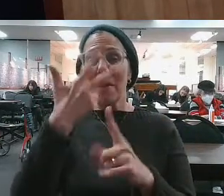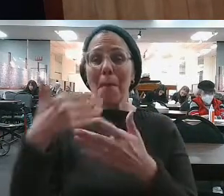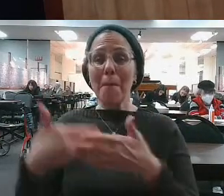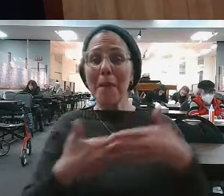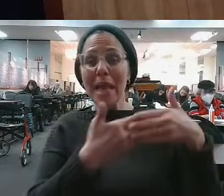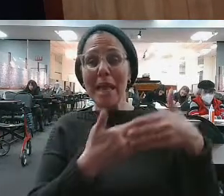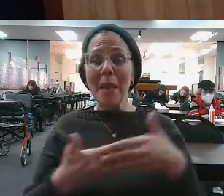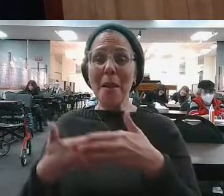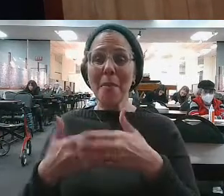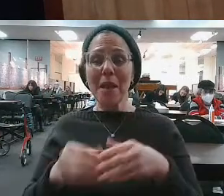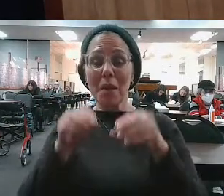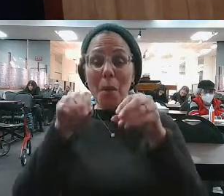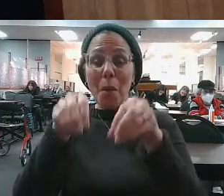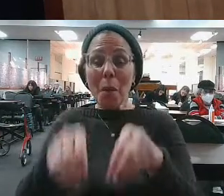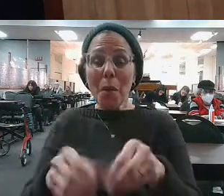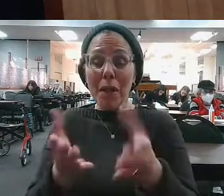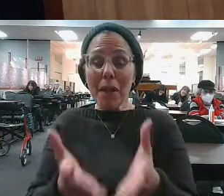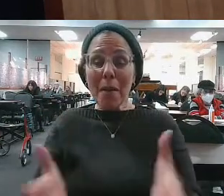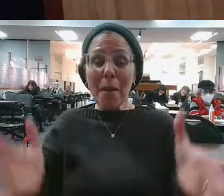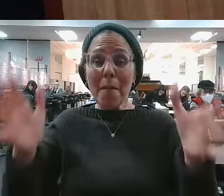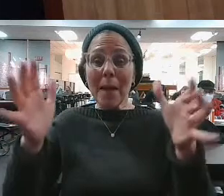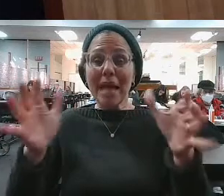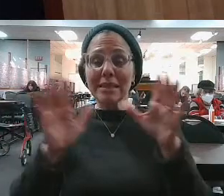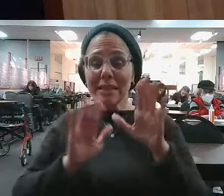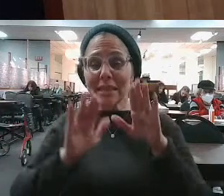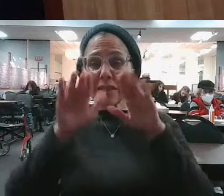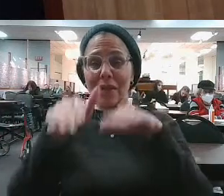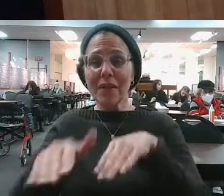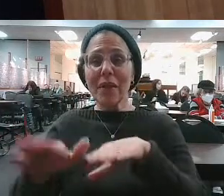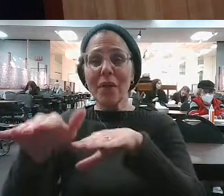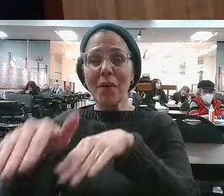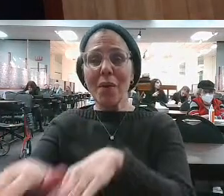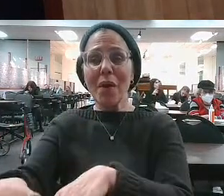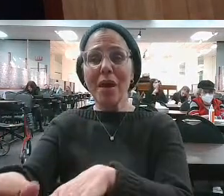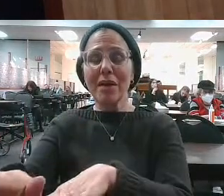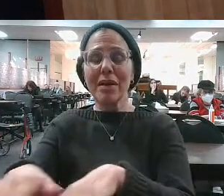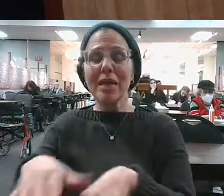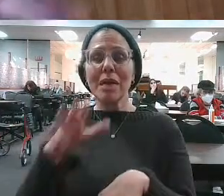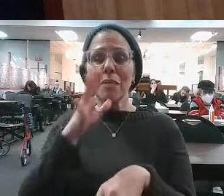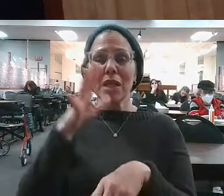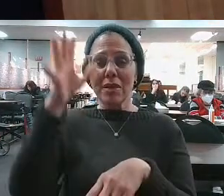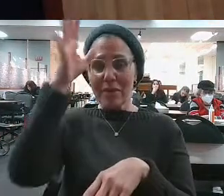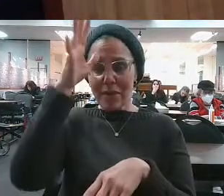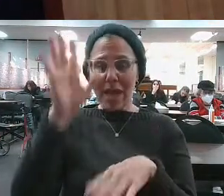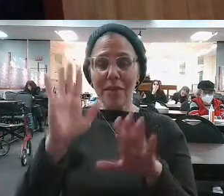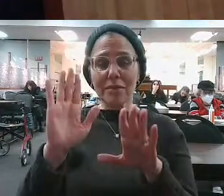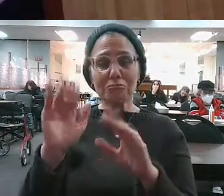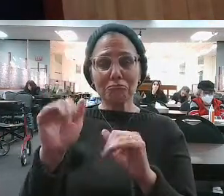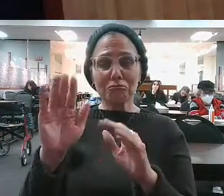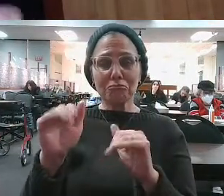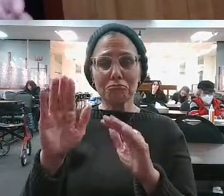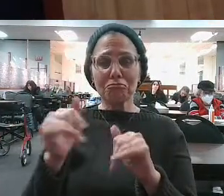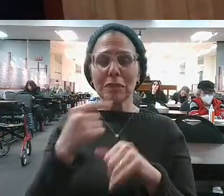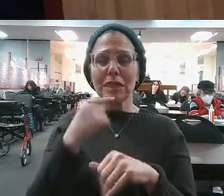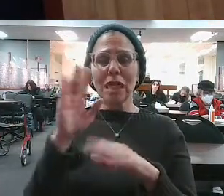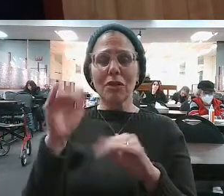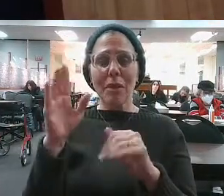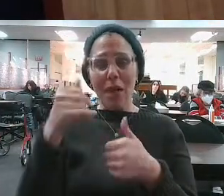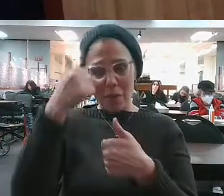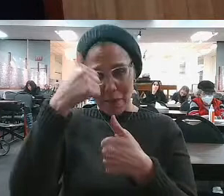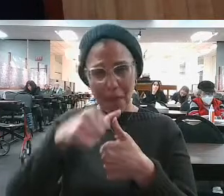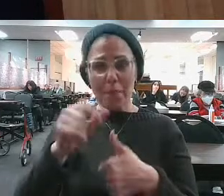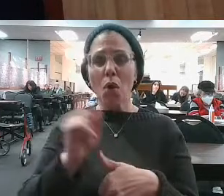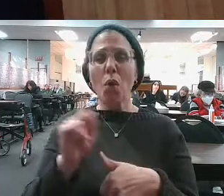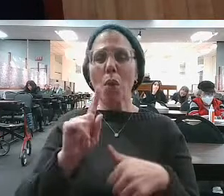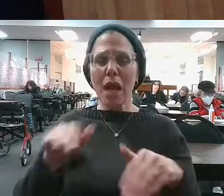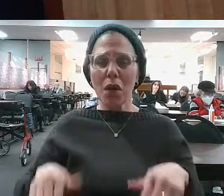Three months old. He's put in a basket on an aisle. Probably three months old. His parents have to say goodbye to him. Remember again, he's not